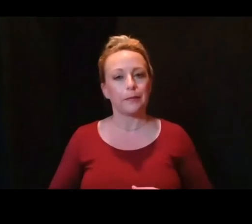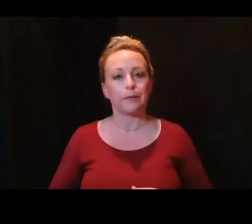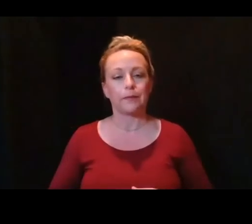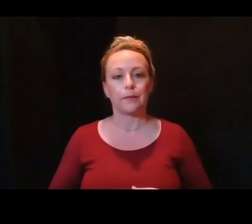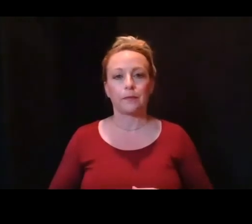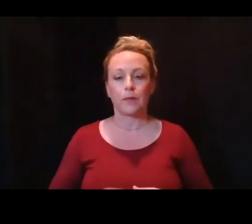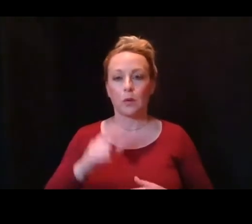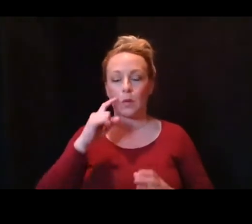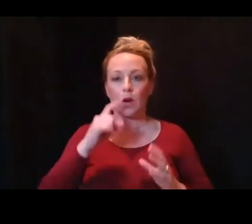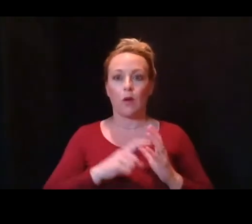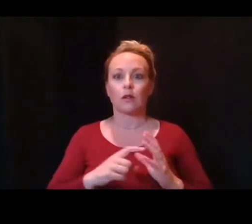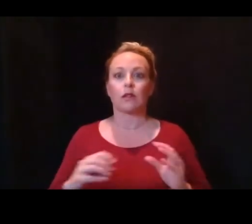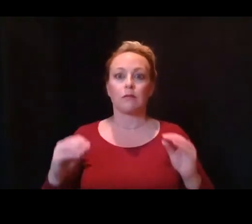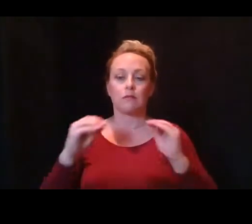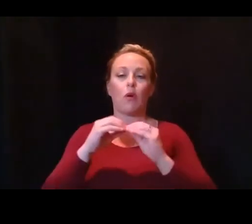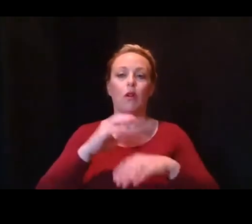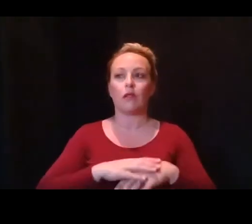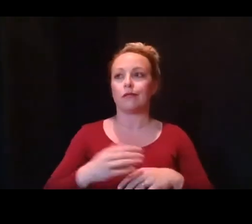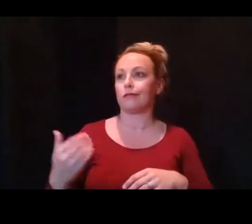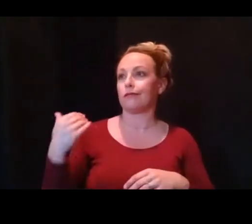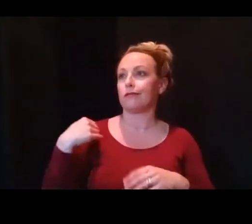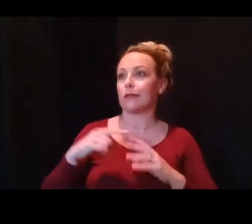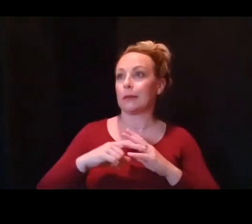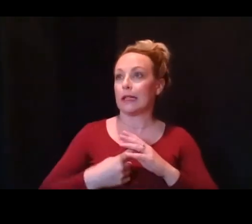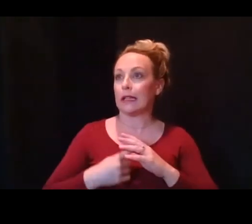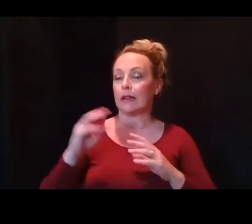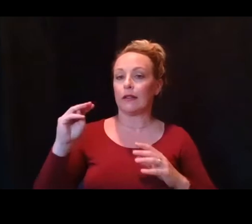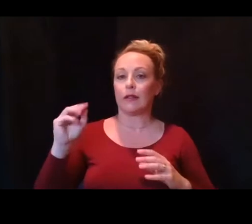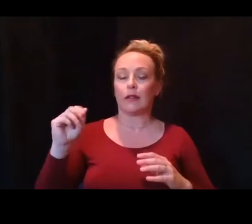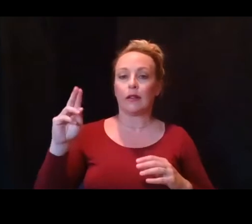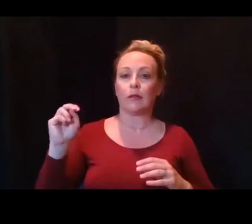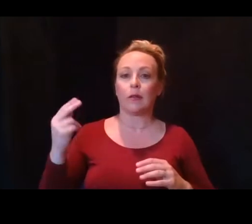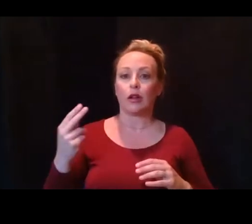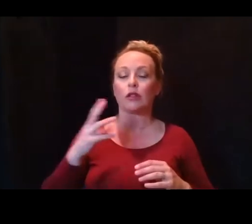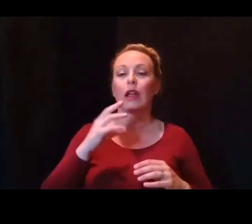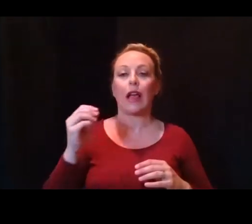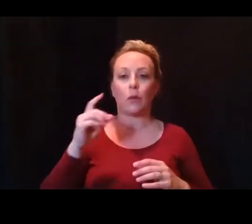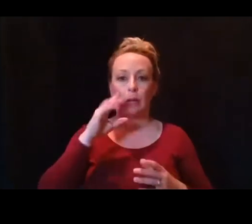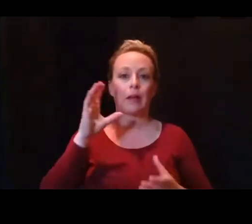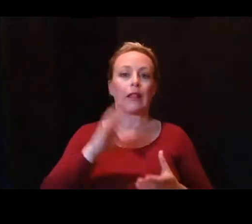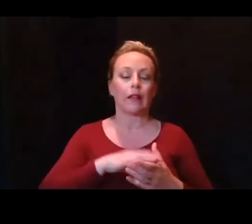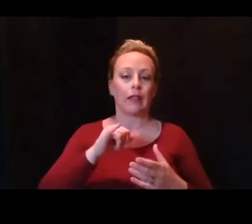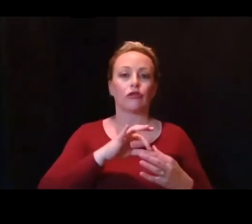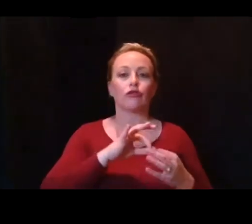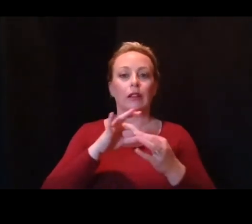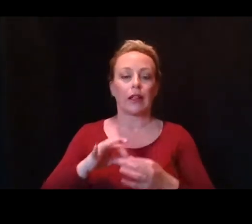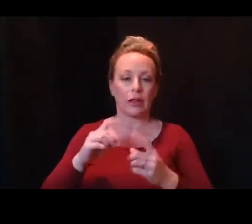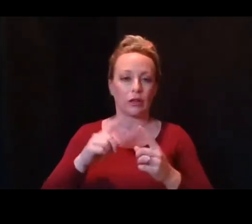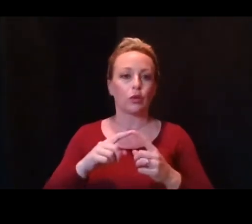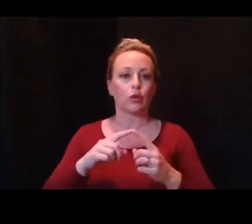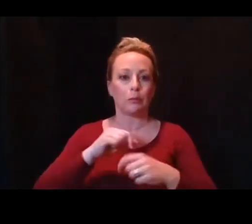seeing way more than we were at the beginning of March, and we believe that that's related to pandemic fatigue,